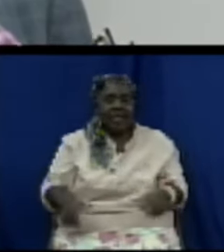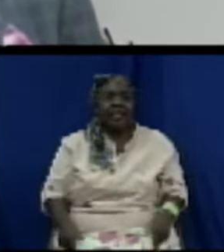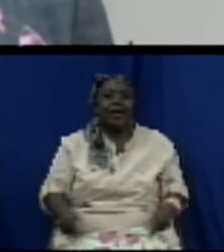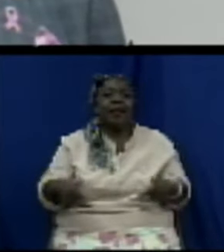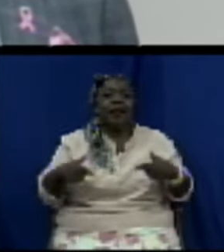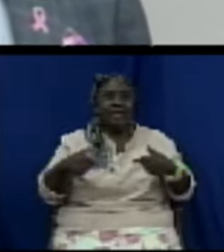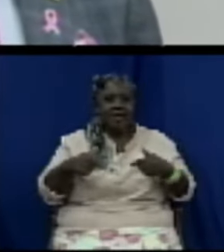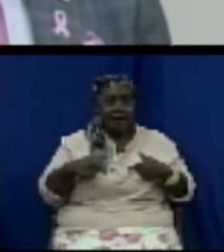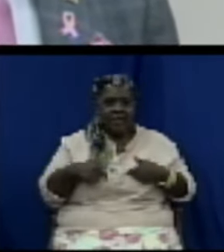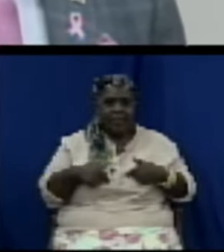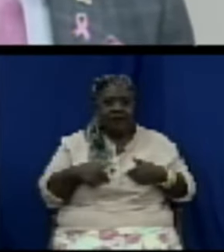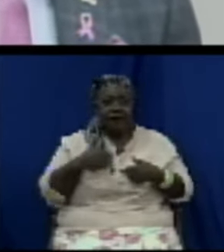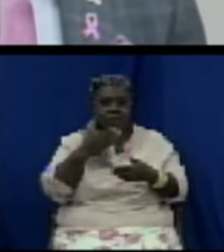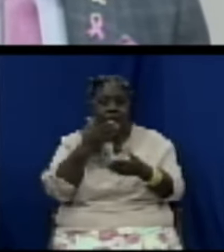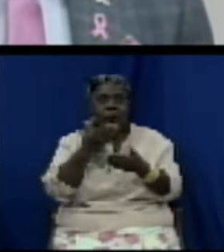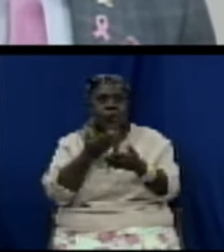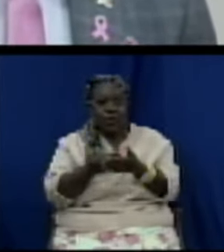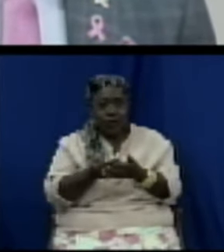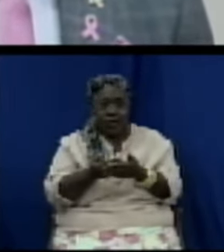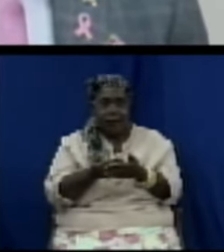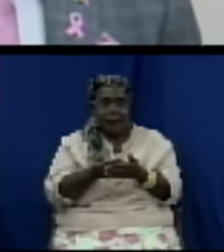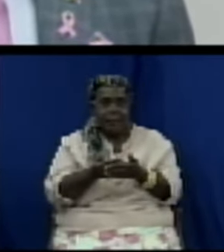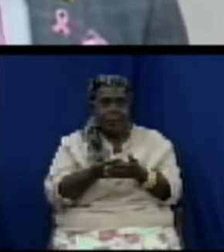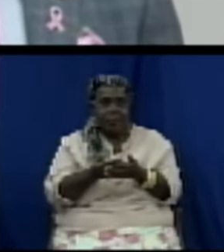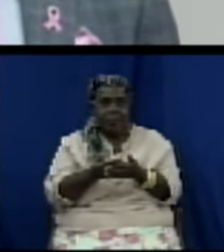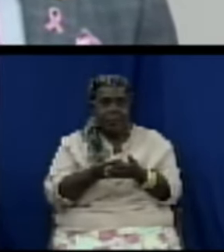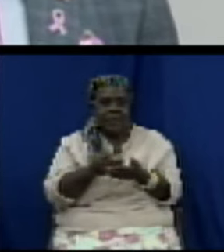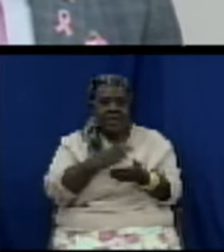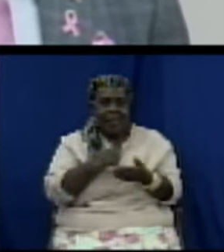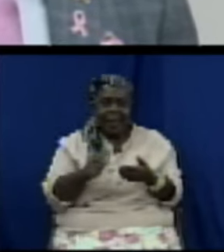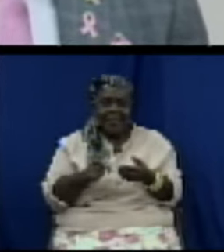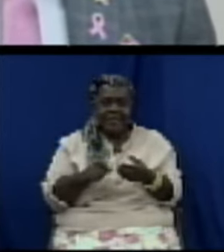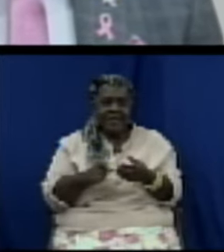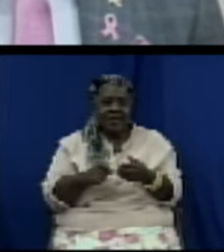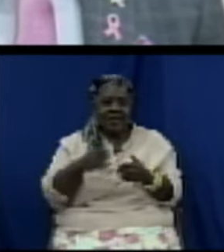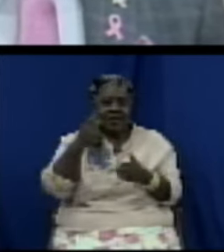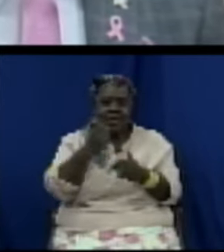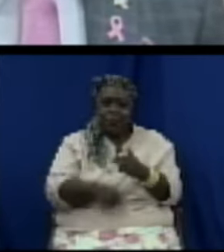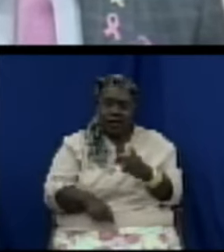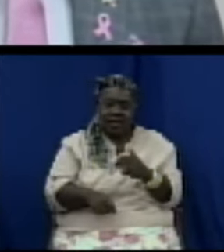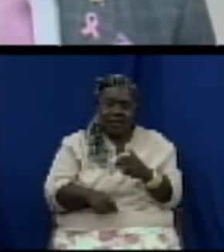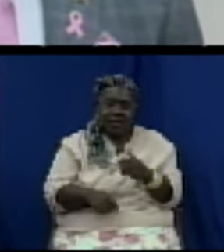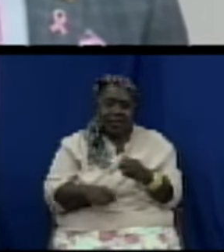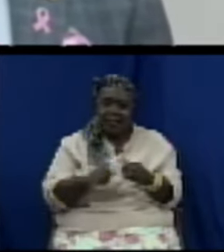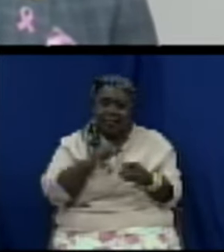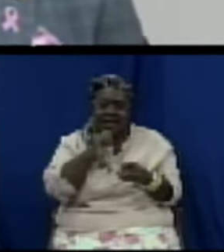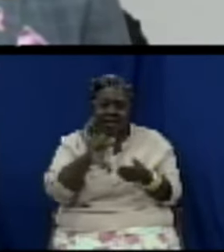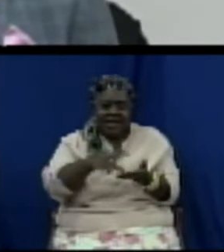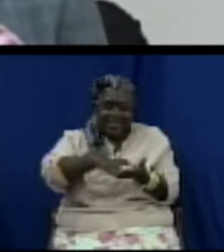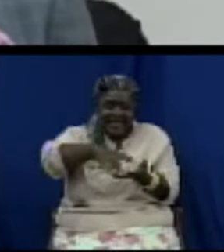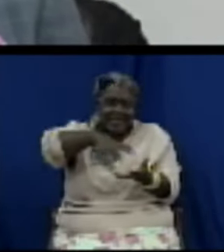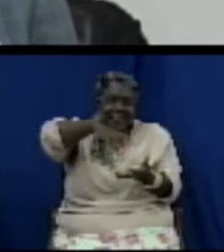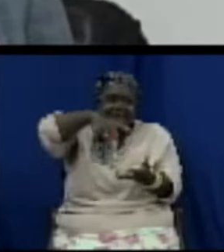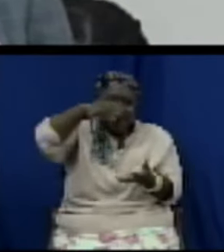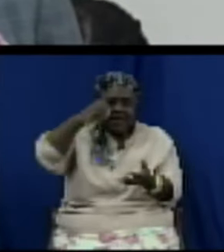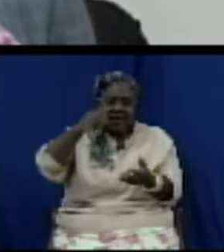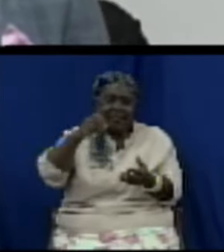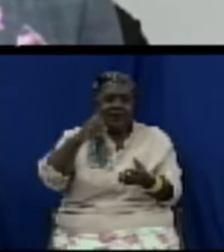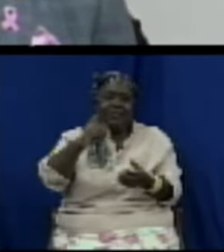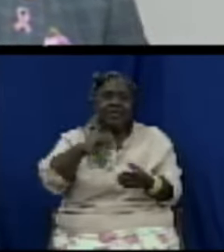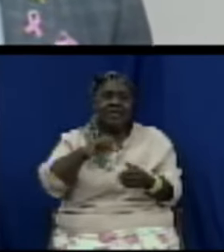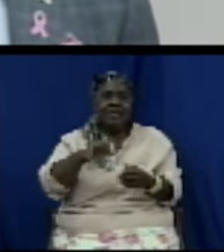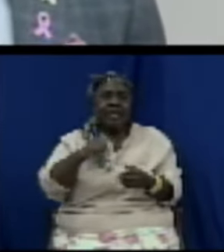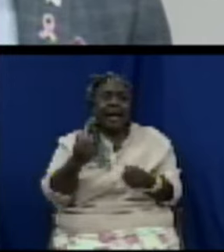Secondly, it is cheaper than dialysis. Dialysis over an 80-year period is extremely expensive compared to a renal transplant